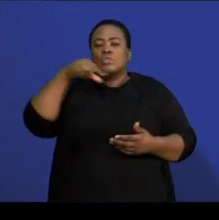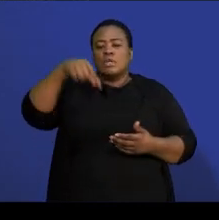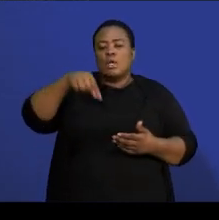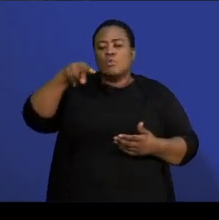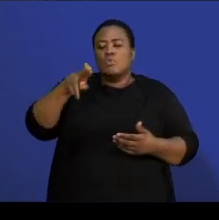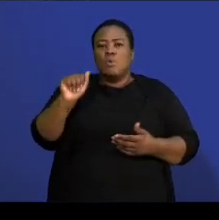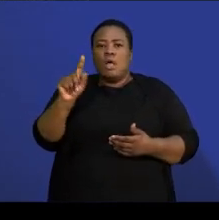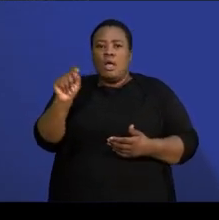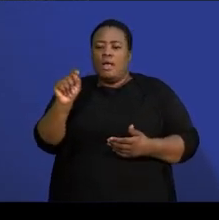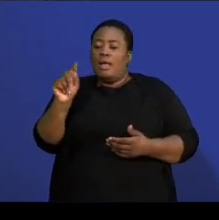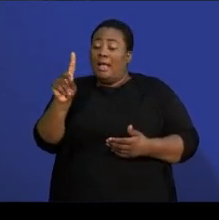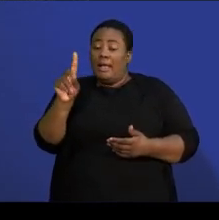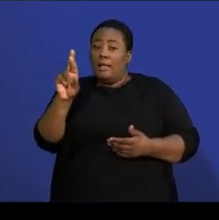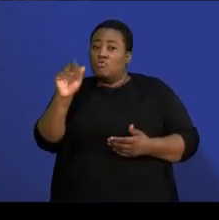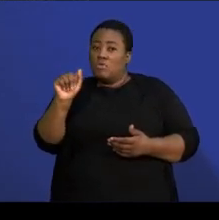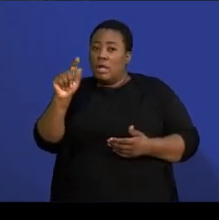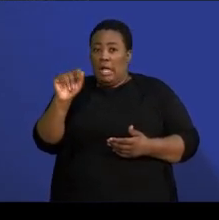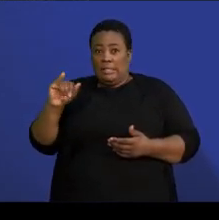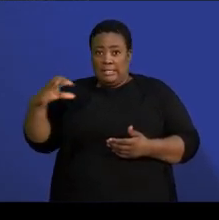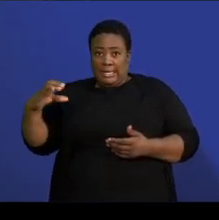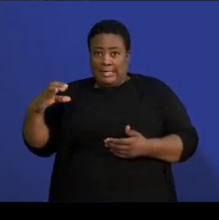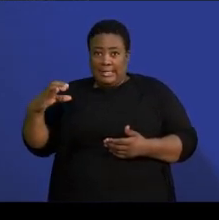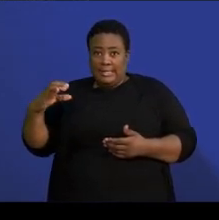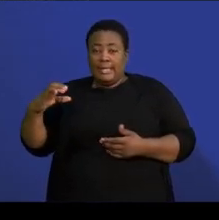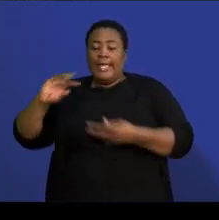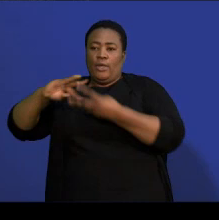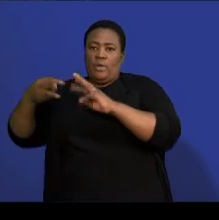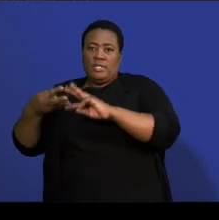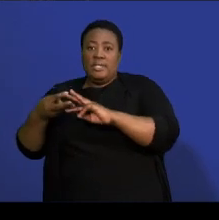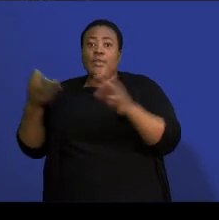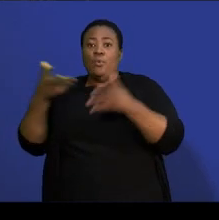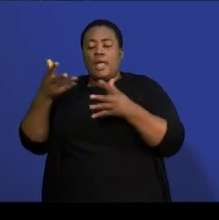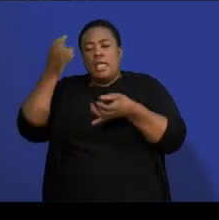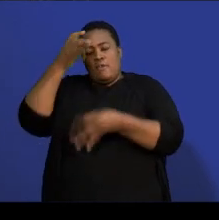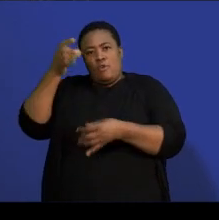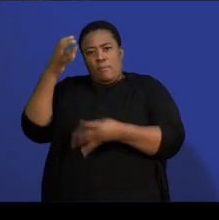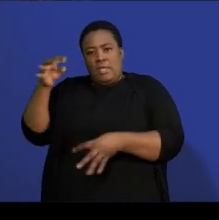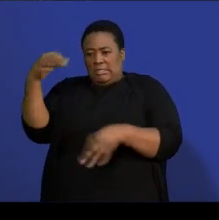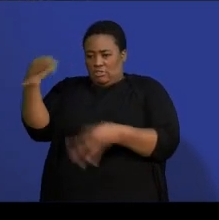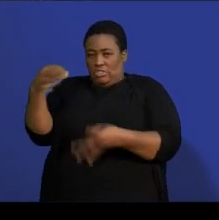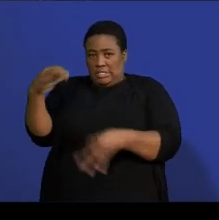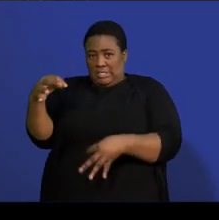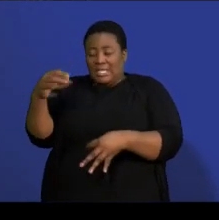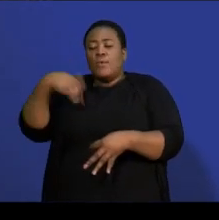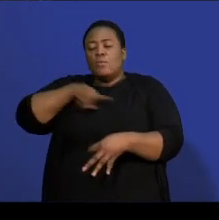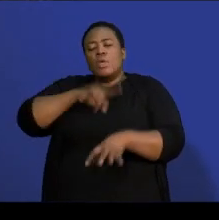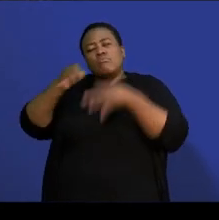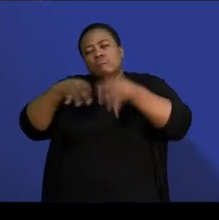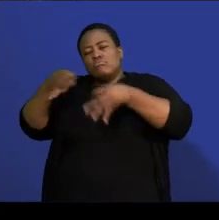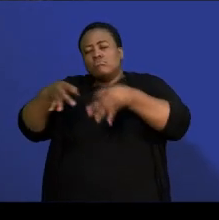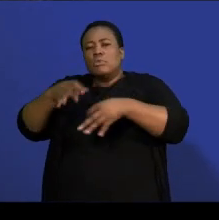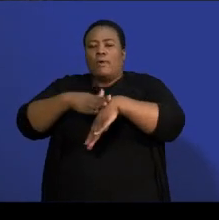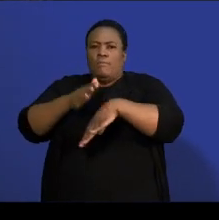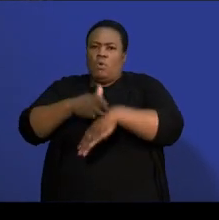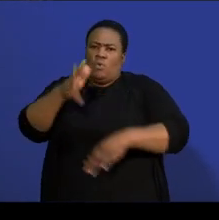And a quadratic equation is found in your information sheet, which we're still yet going to talk about. Then the last